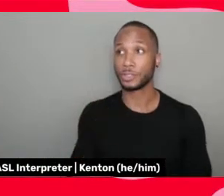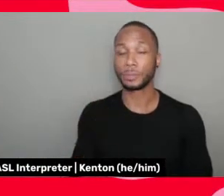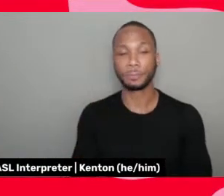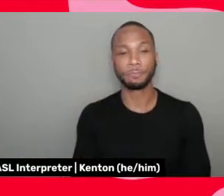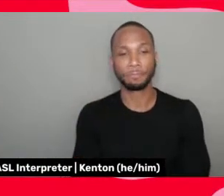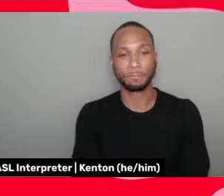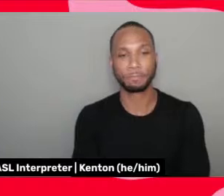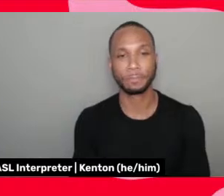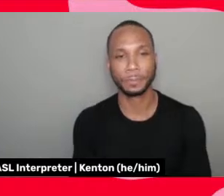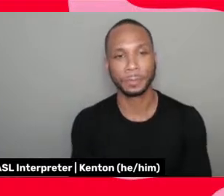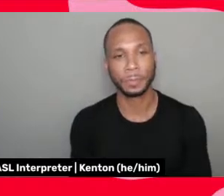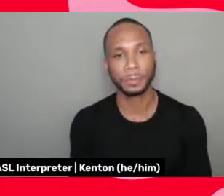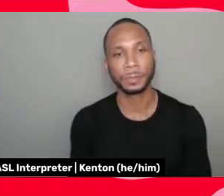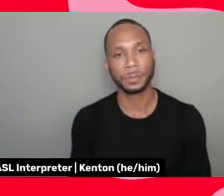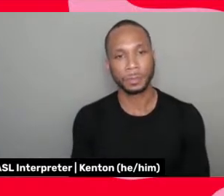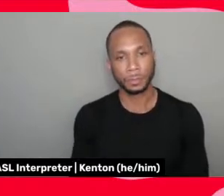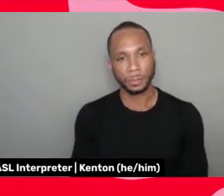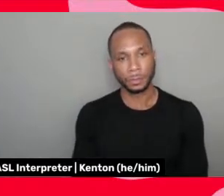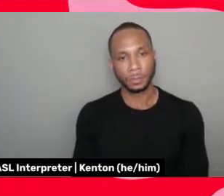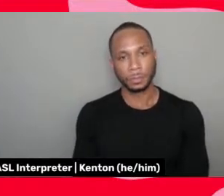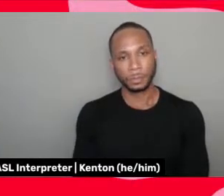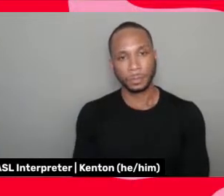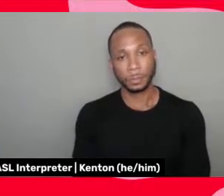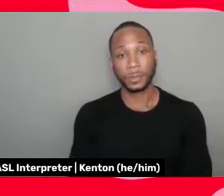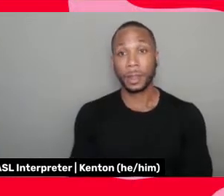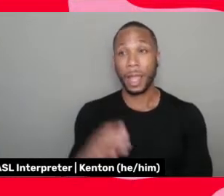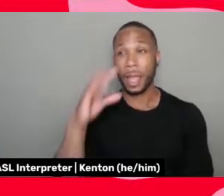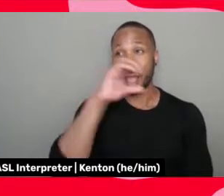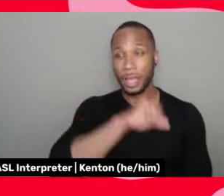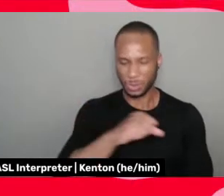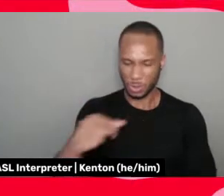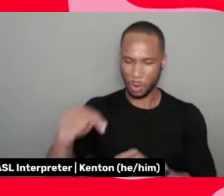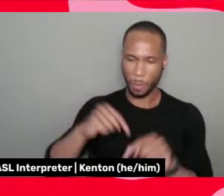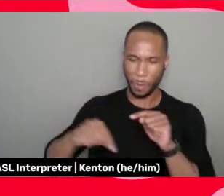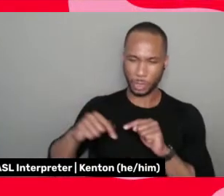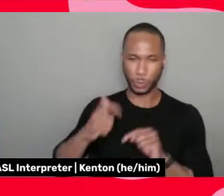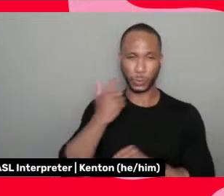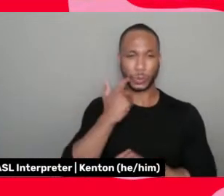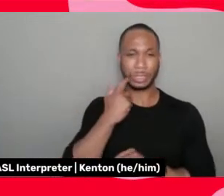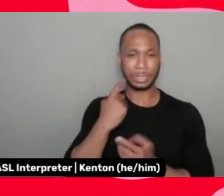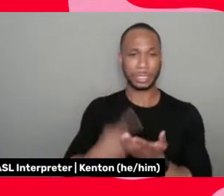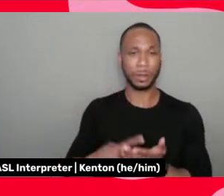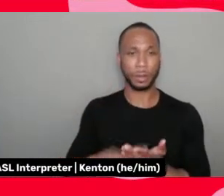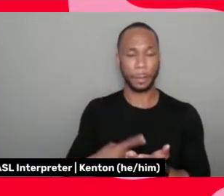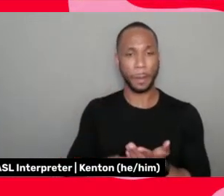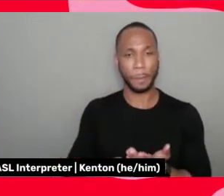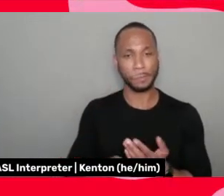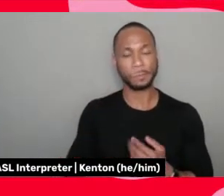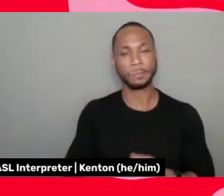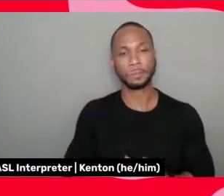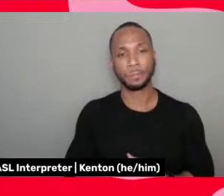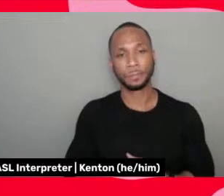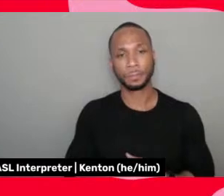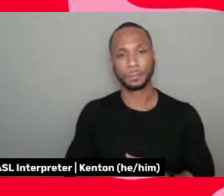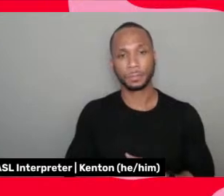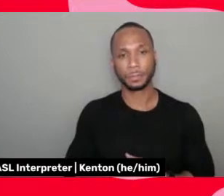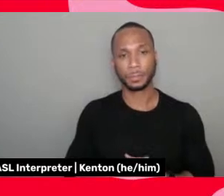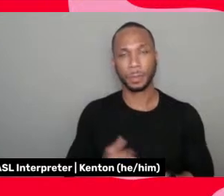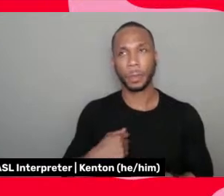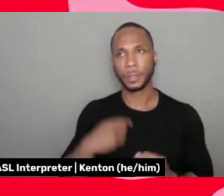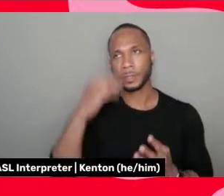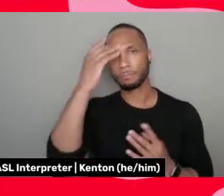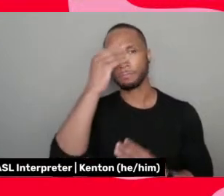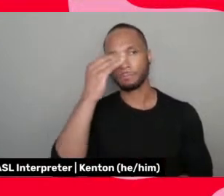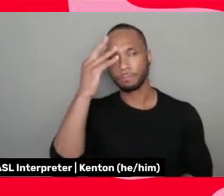Um, and it, I guess, I guess it goes back to what we were kind of just talking about. Um, just me muddling over, like,